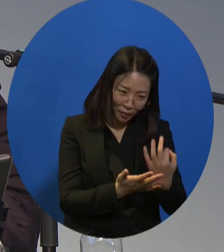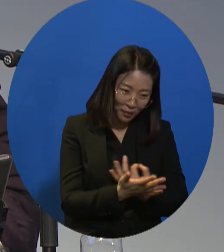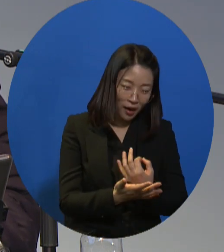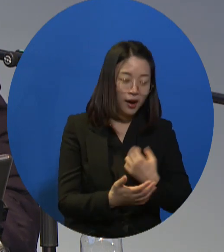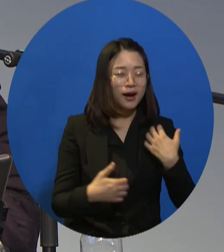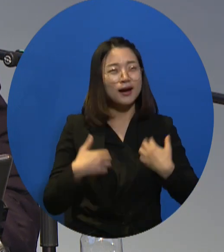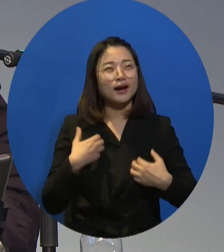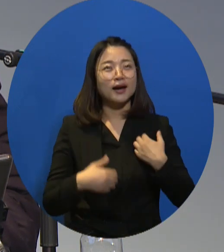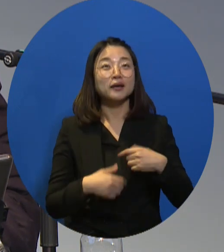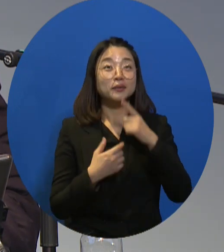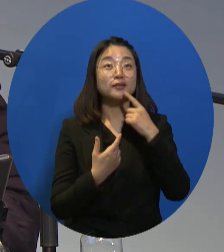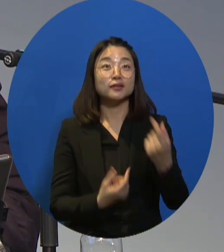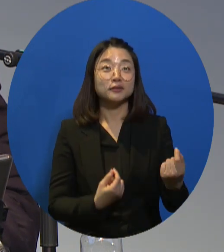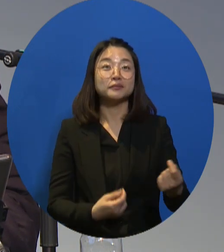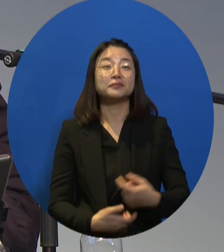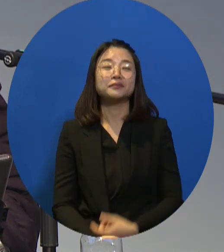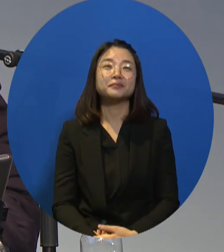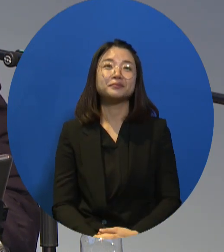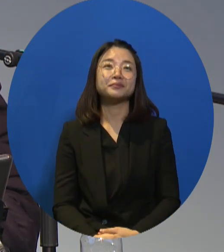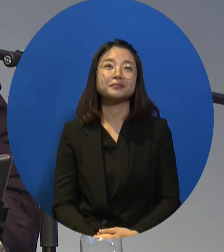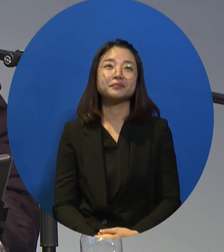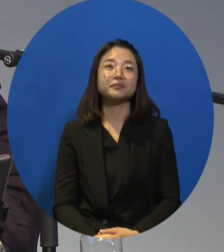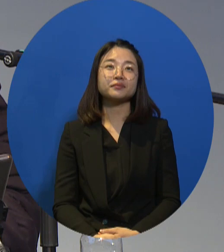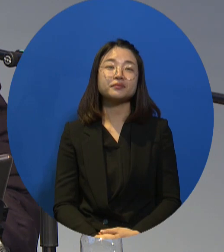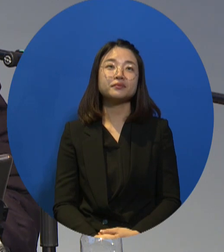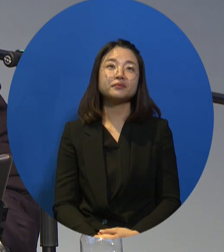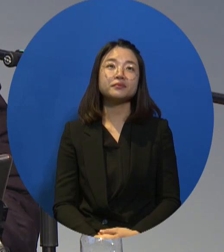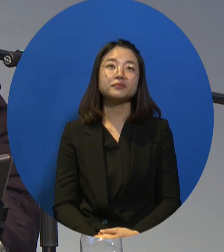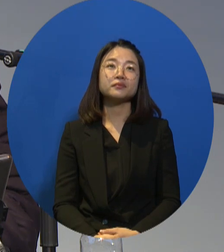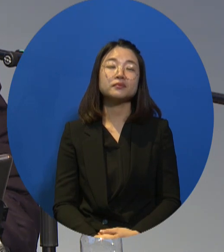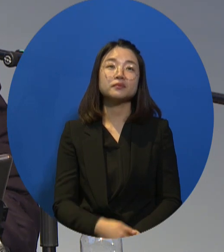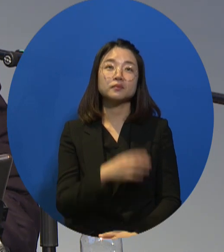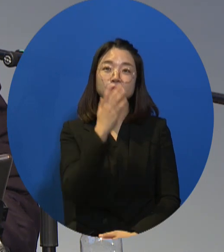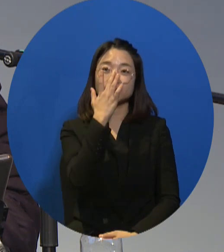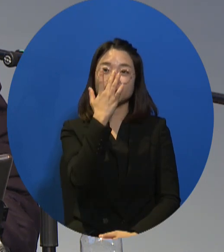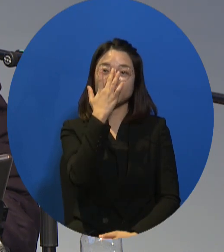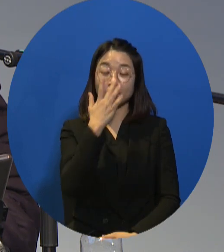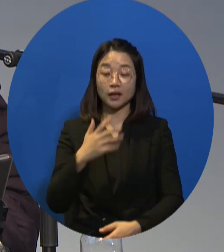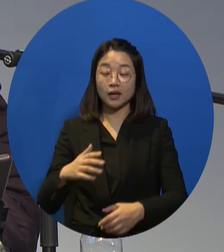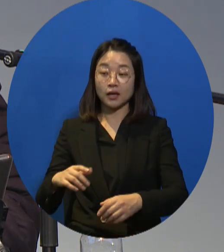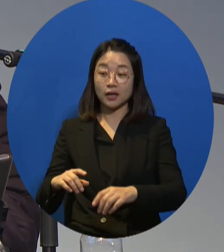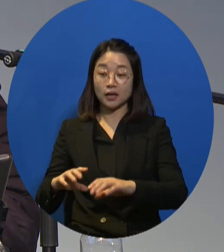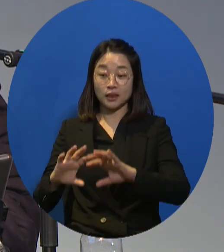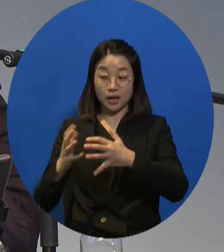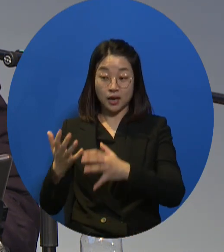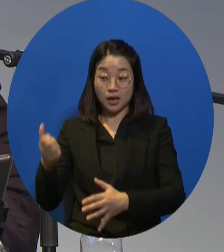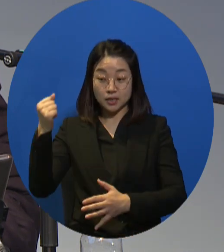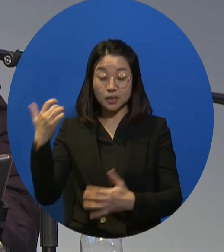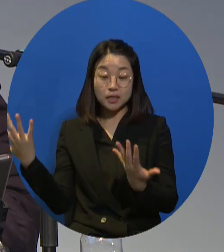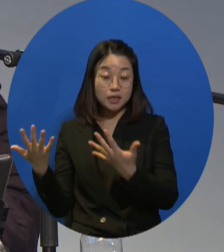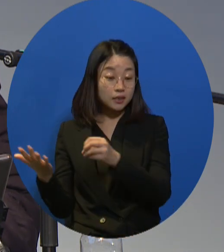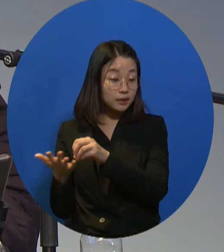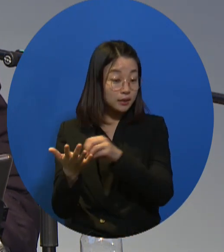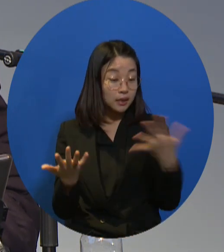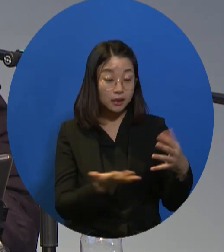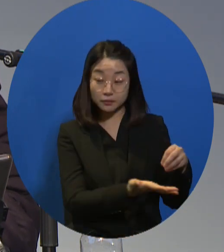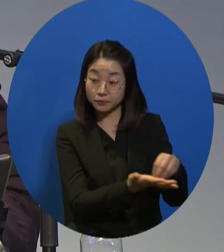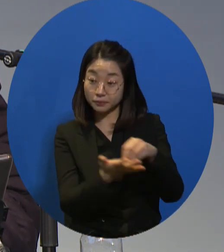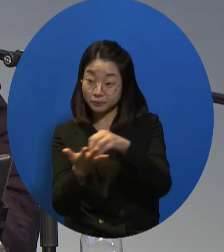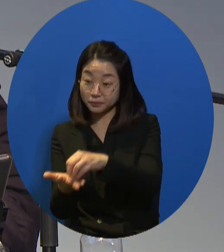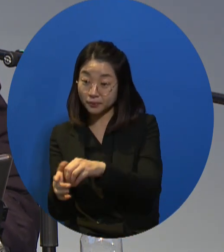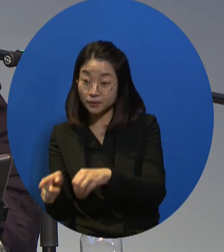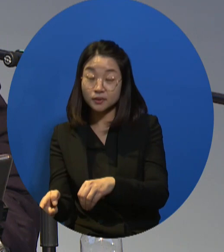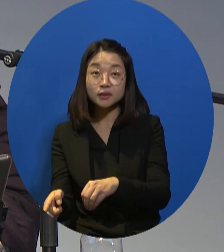workers and laborers. And they participate in work and get paid for that. So in this public works